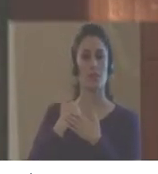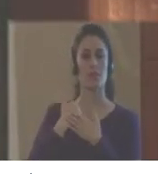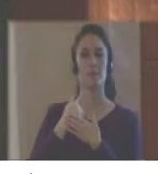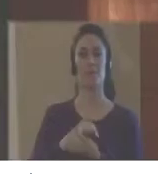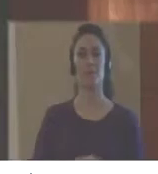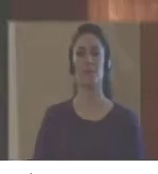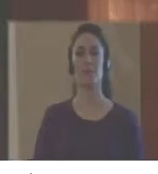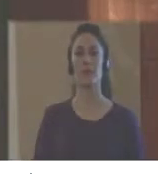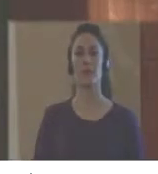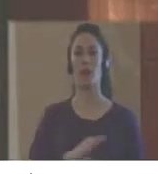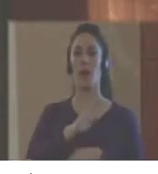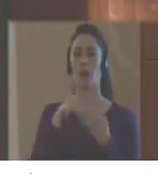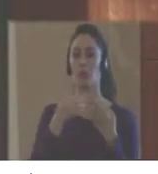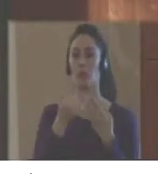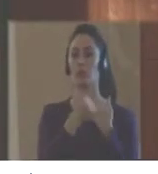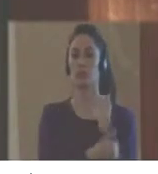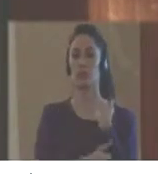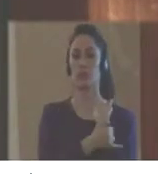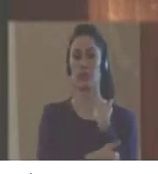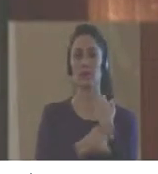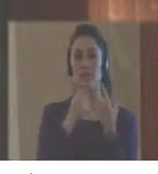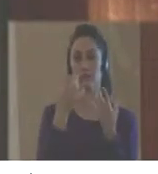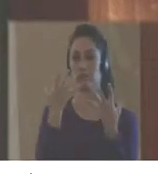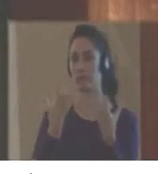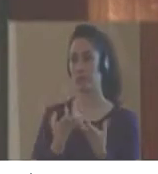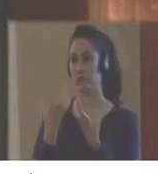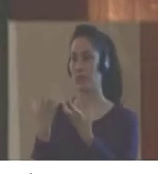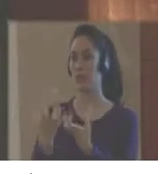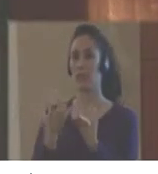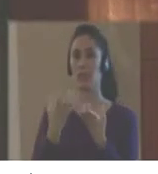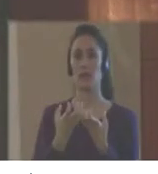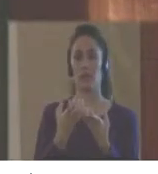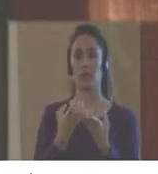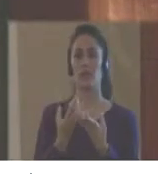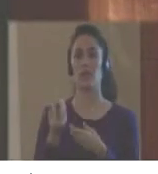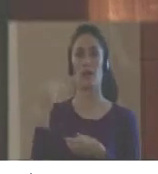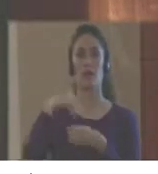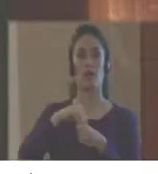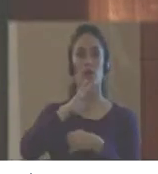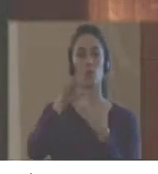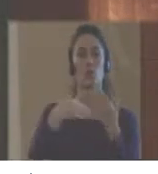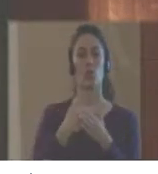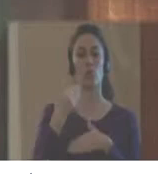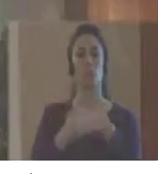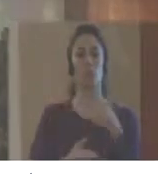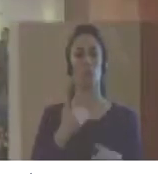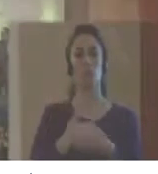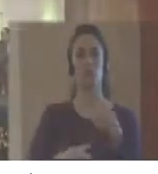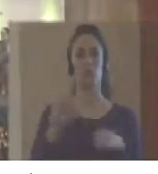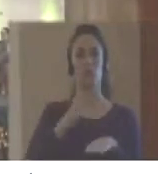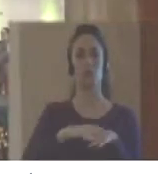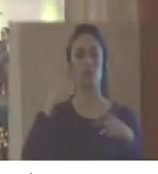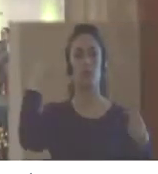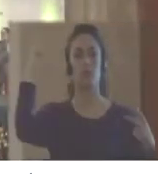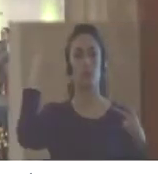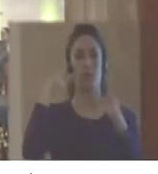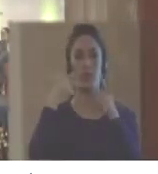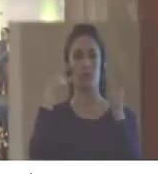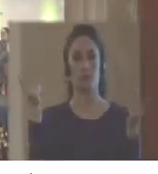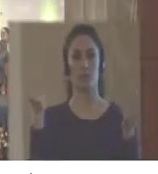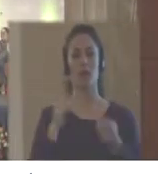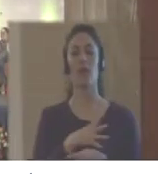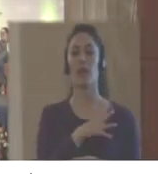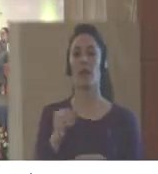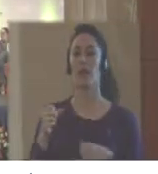that serves for those countries who want to tackle processes of public